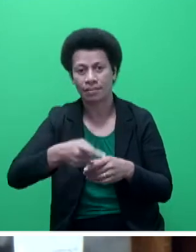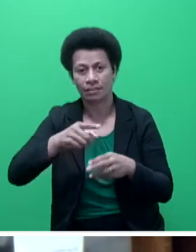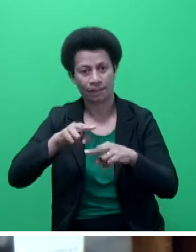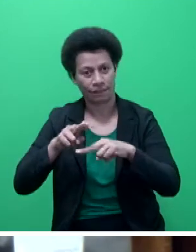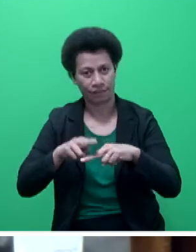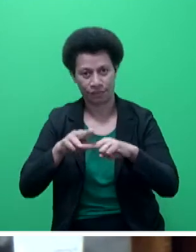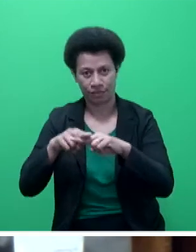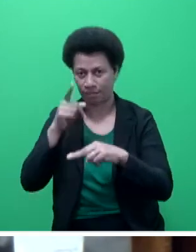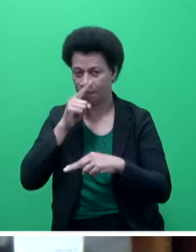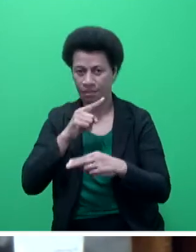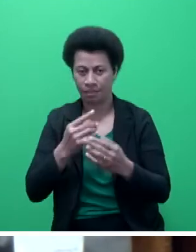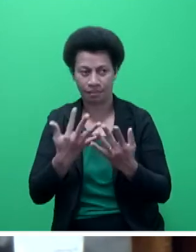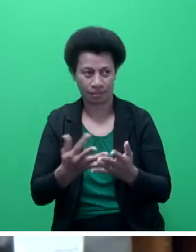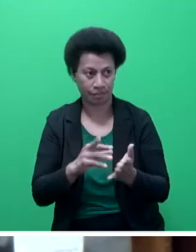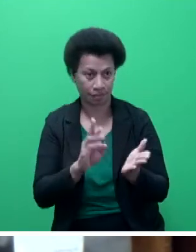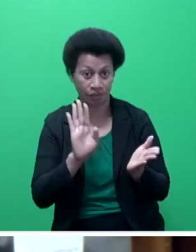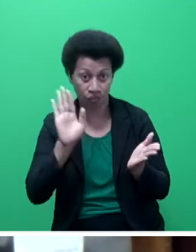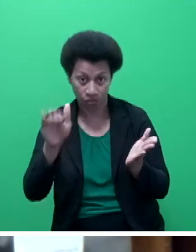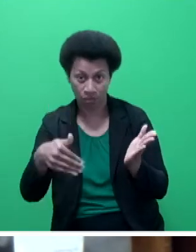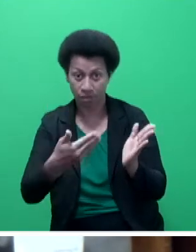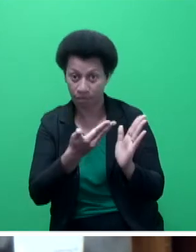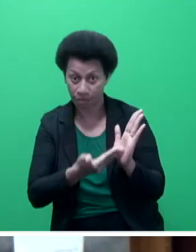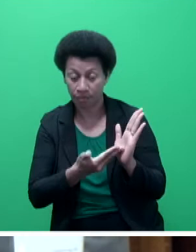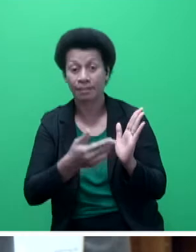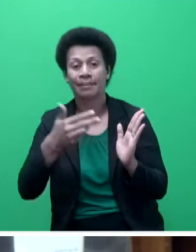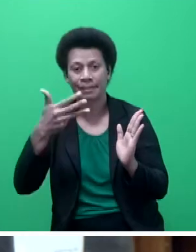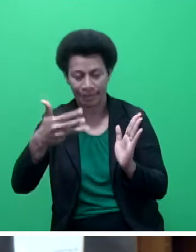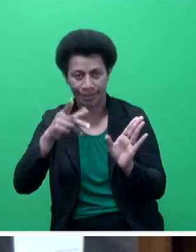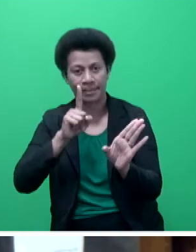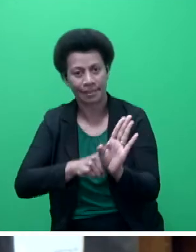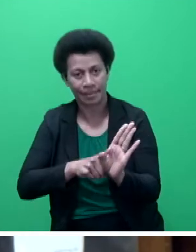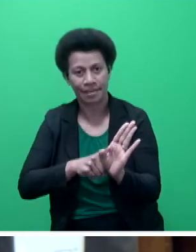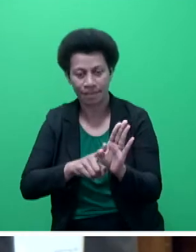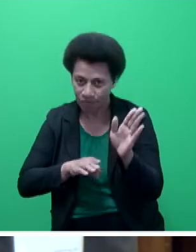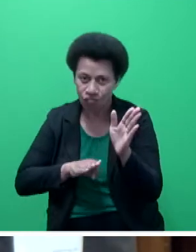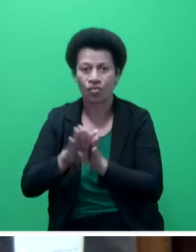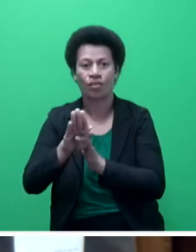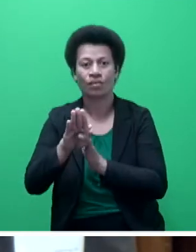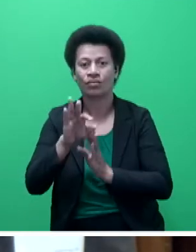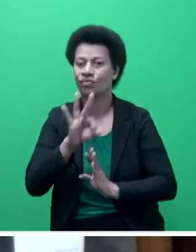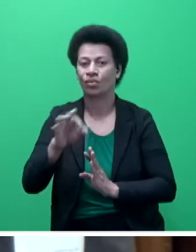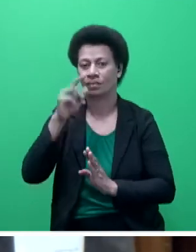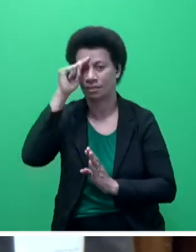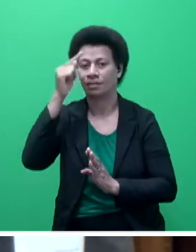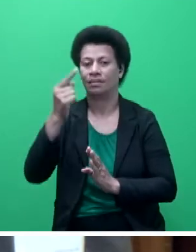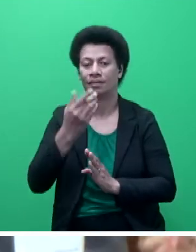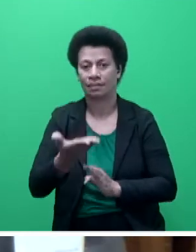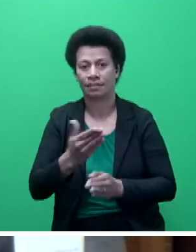this is a result of the nine years of growth that they don't understand. Mr Speaker, sir,